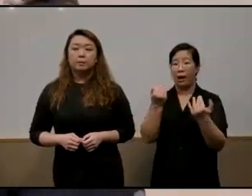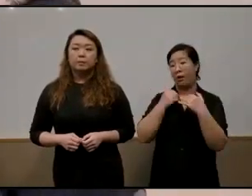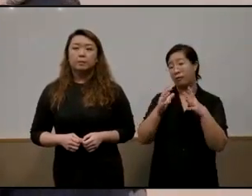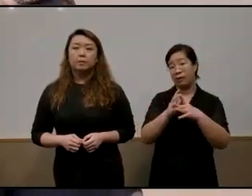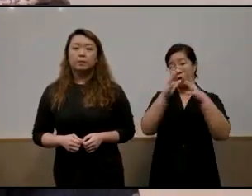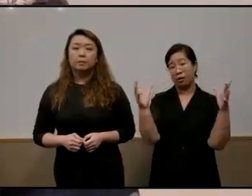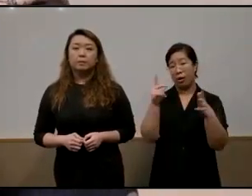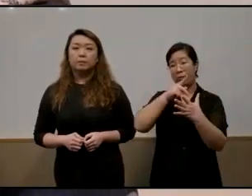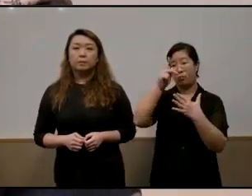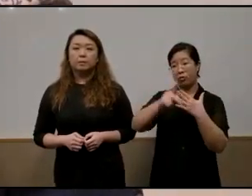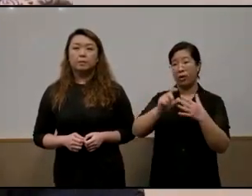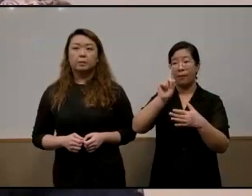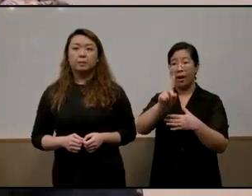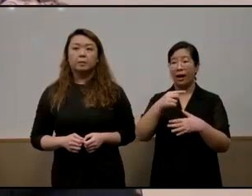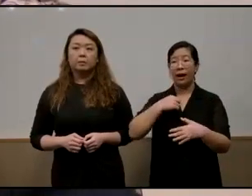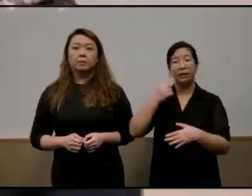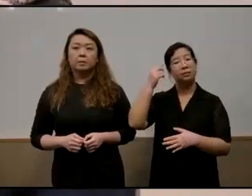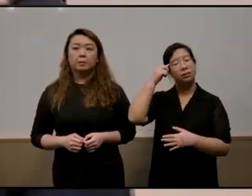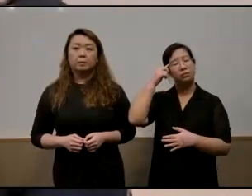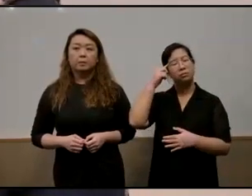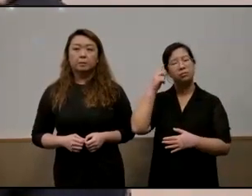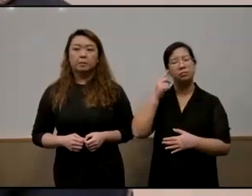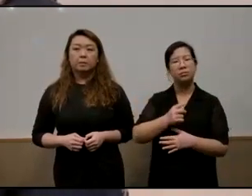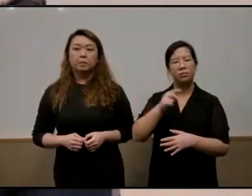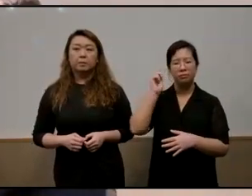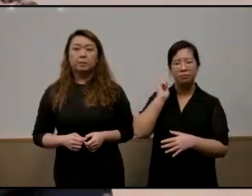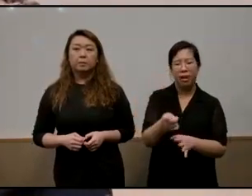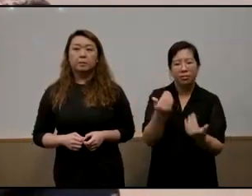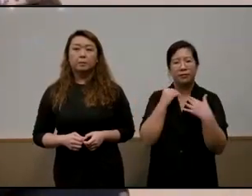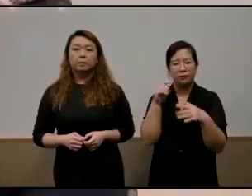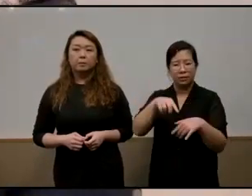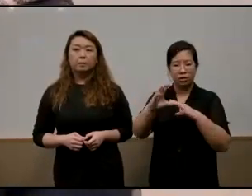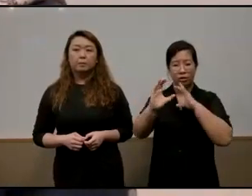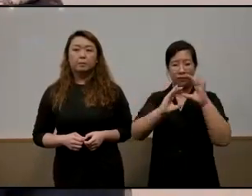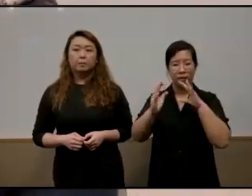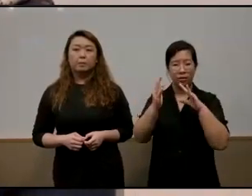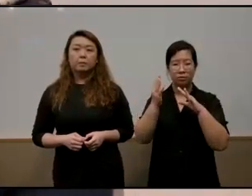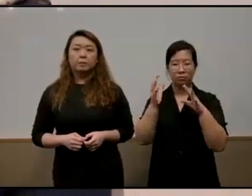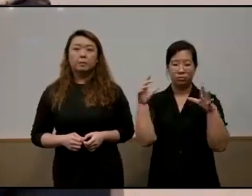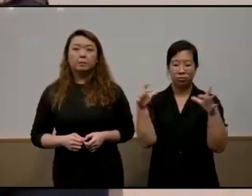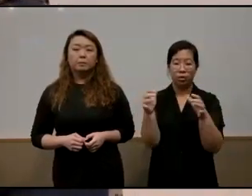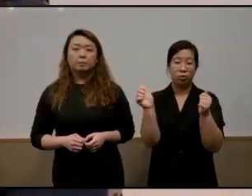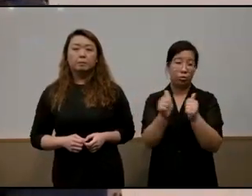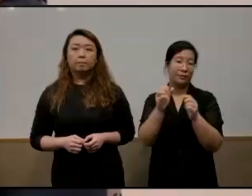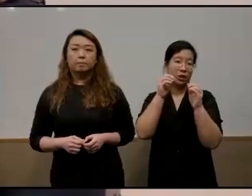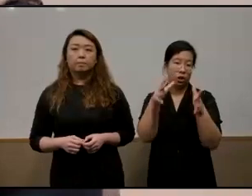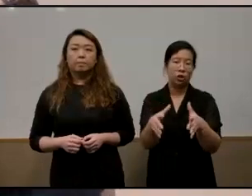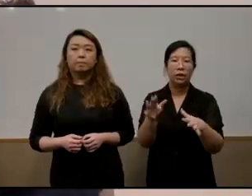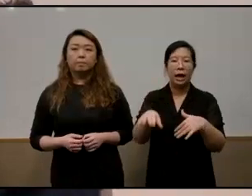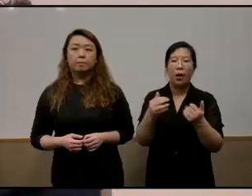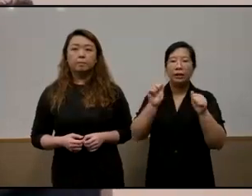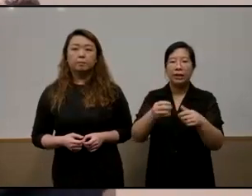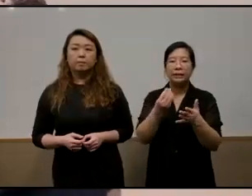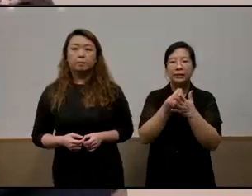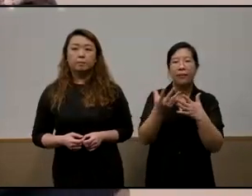but i i think there is a conversation to be had among teachers on how we can be spending a